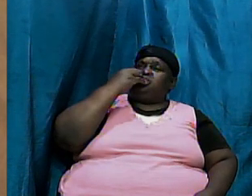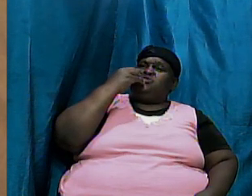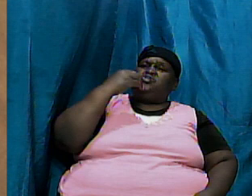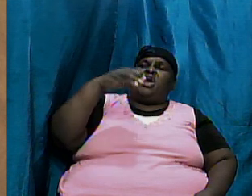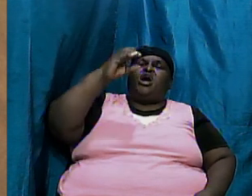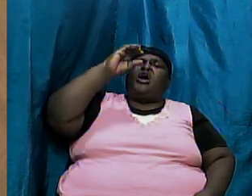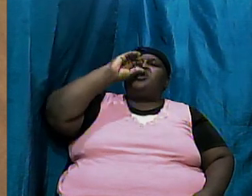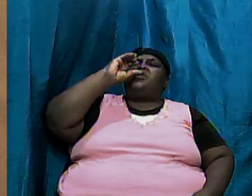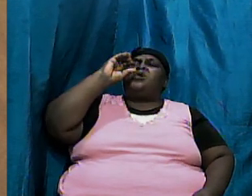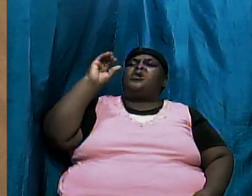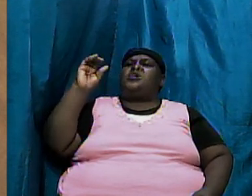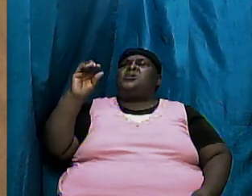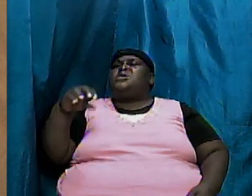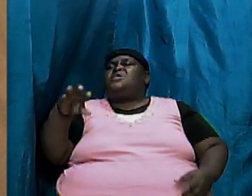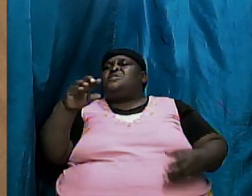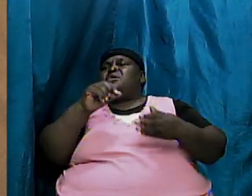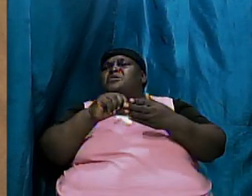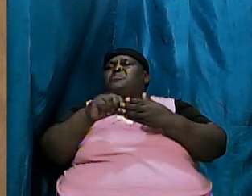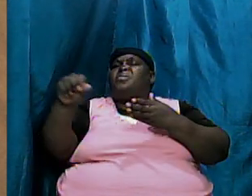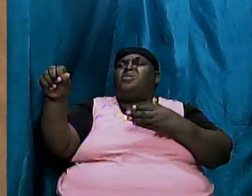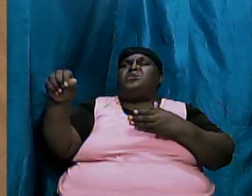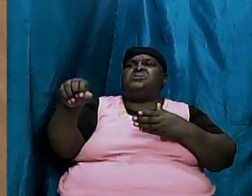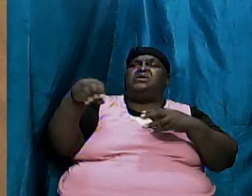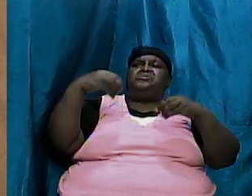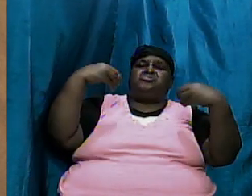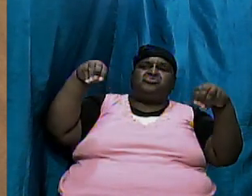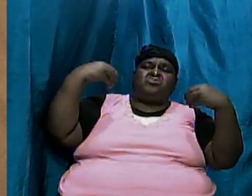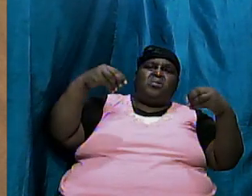drank they bought they sold